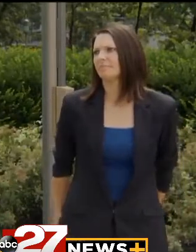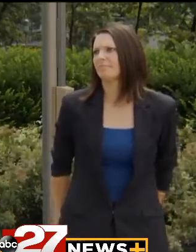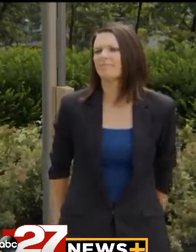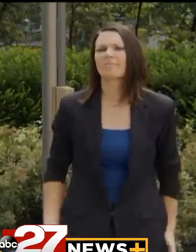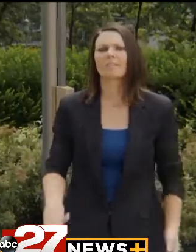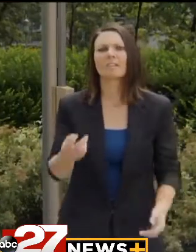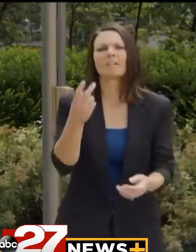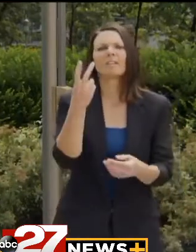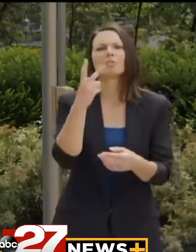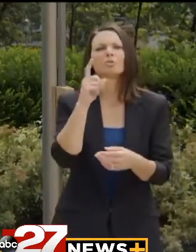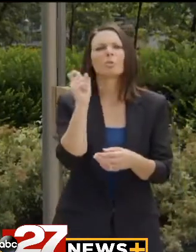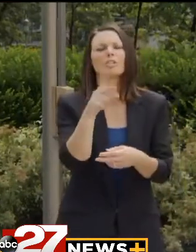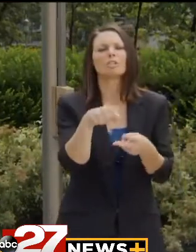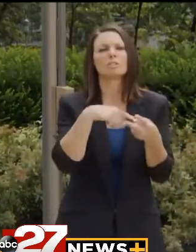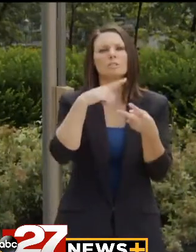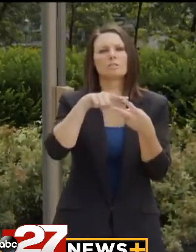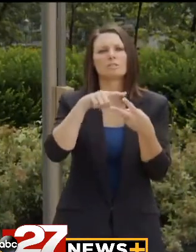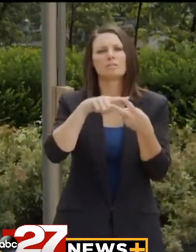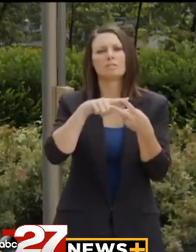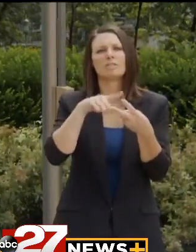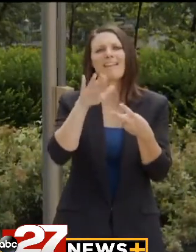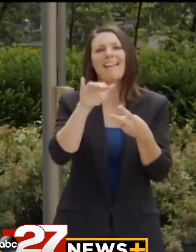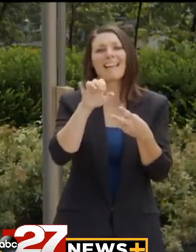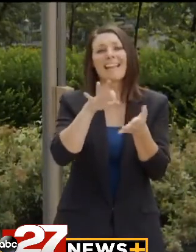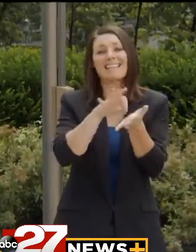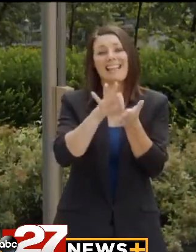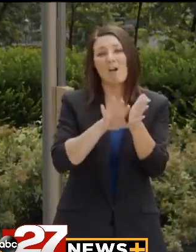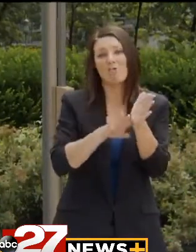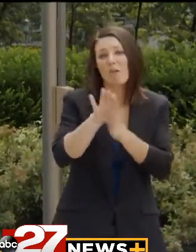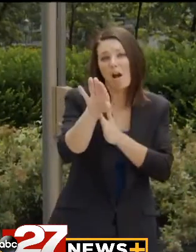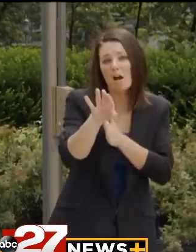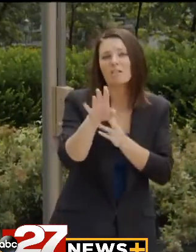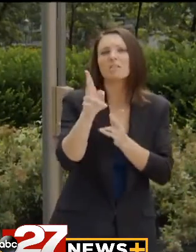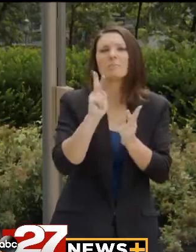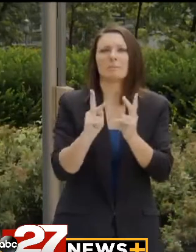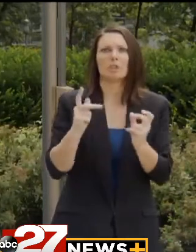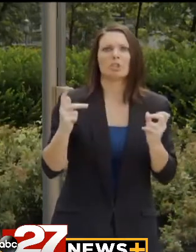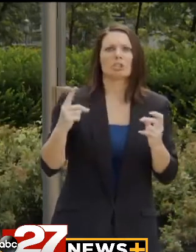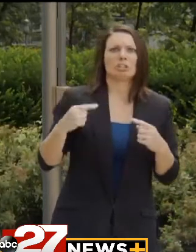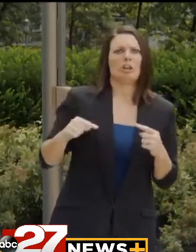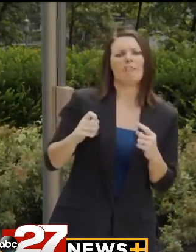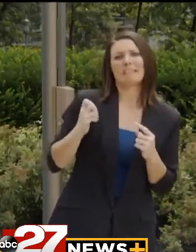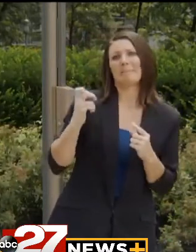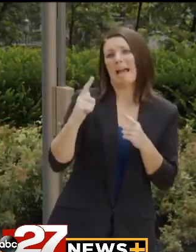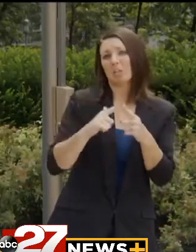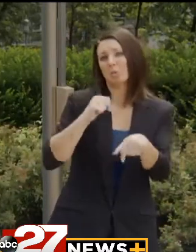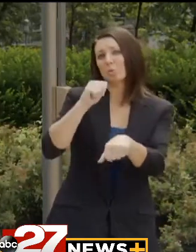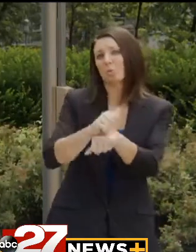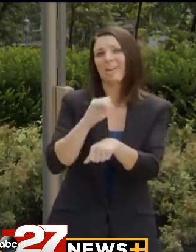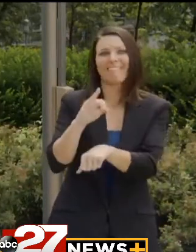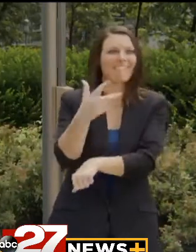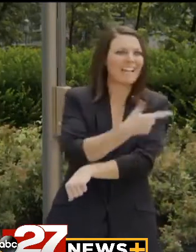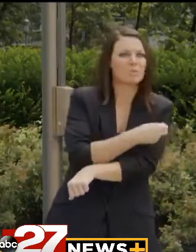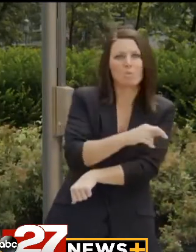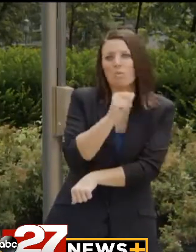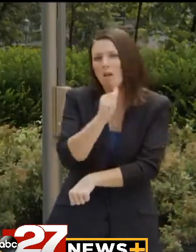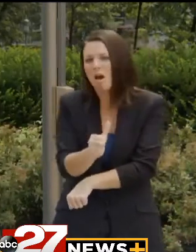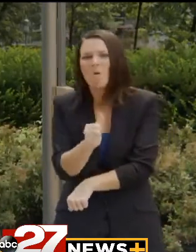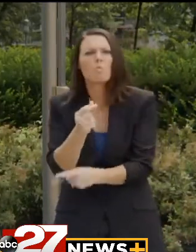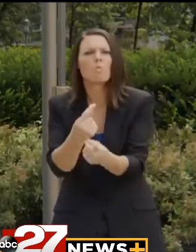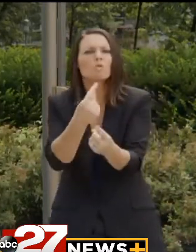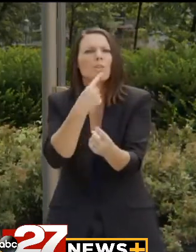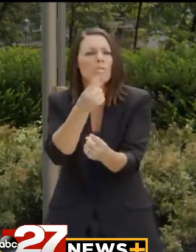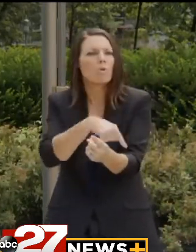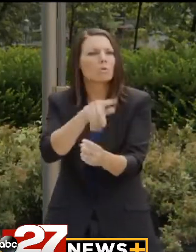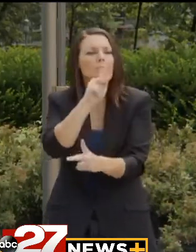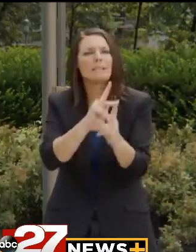Two part question here with the rise in case counts. Now, some people may feel nervous about going back to work, whether they're vaccinated or not. What would you